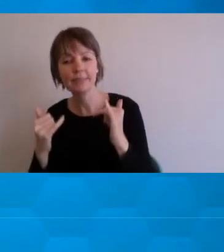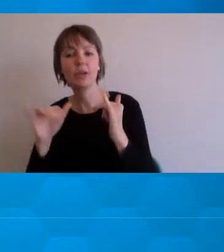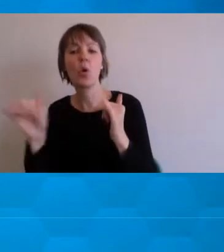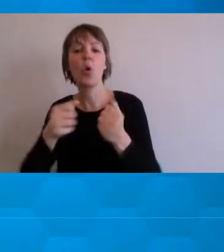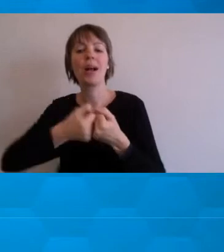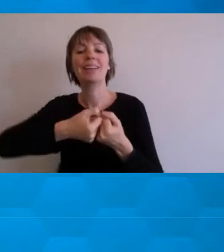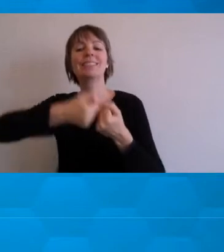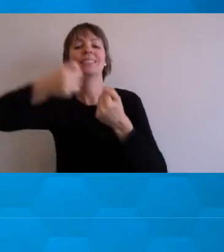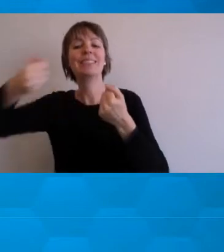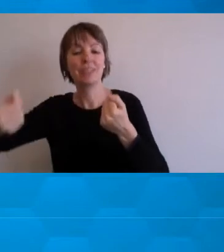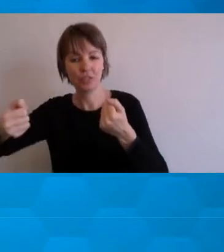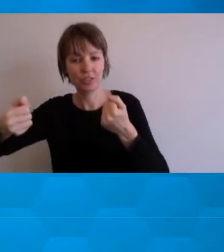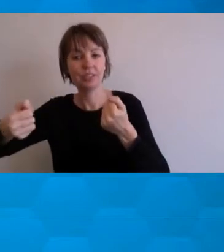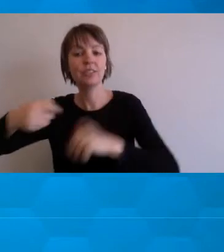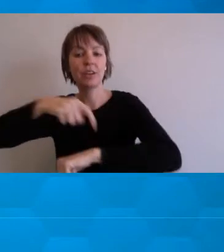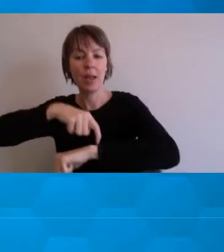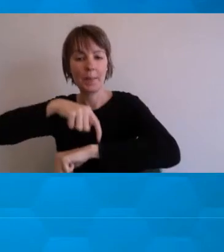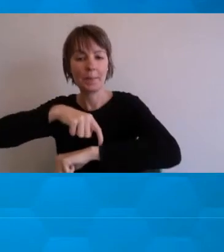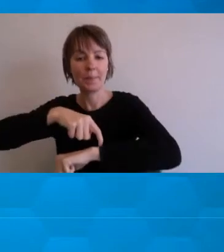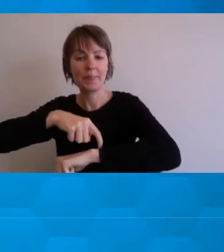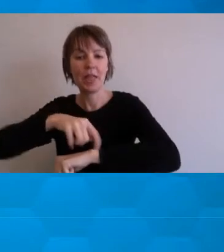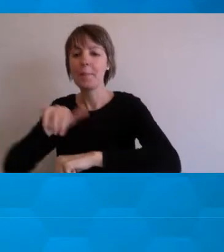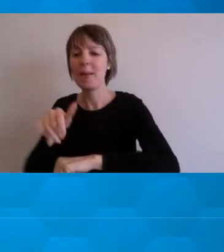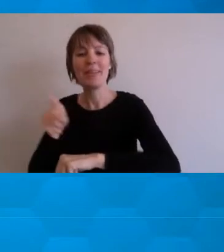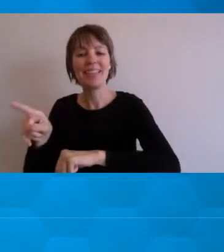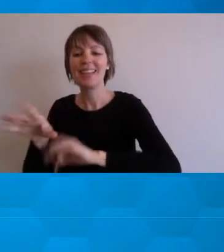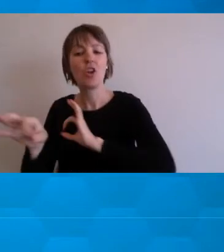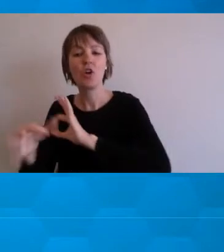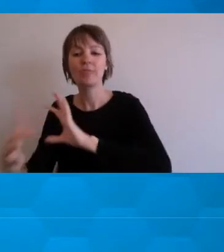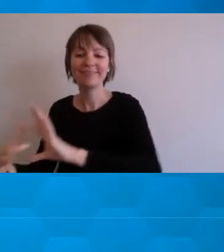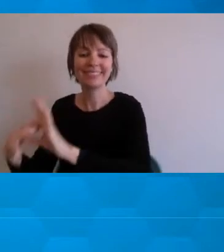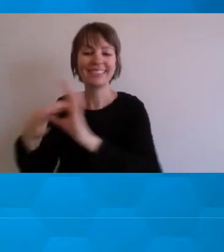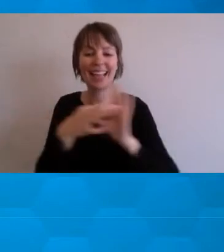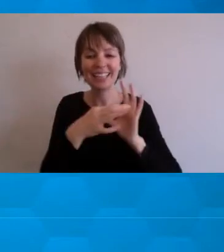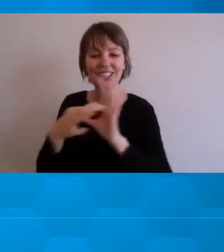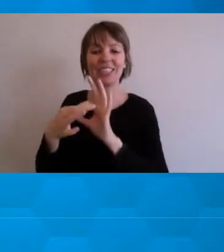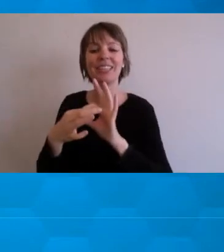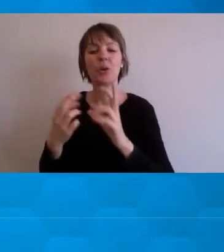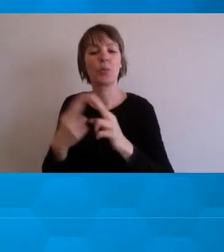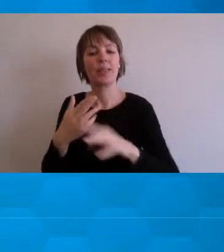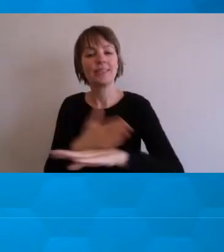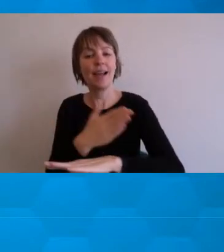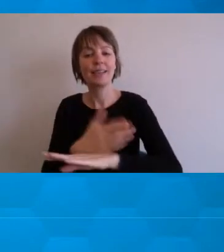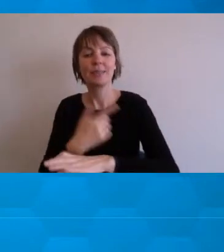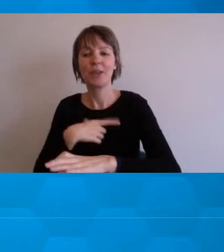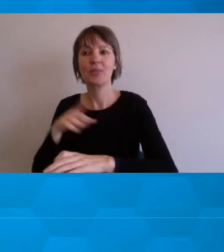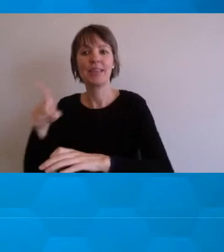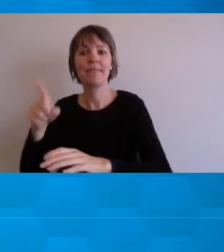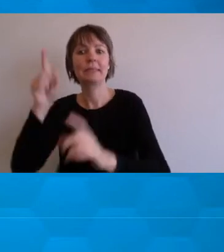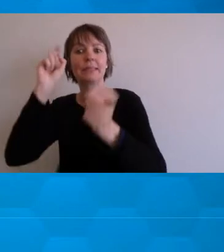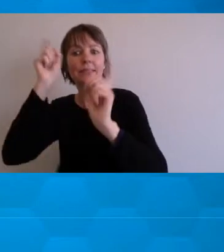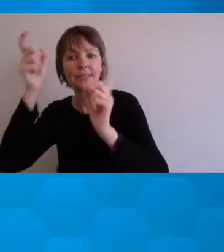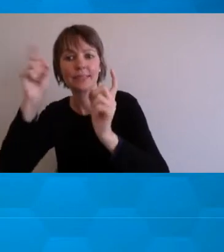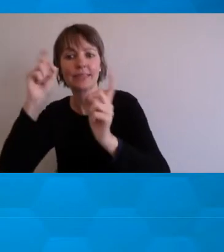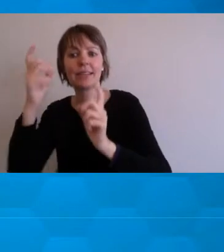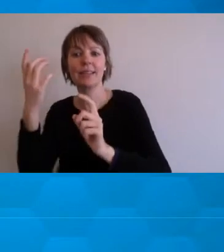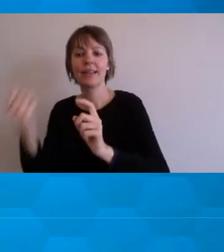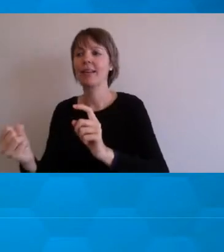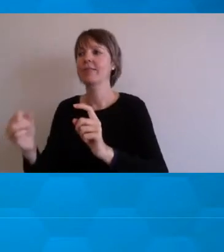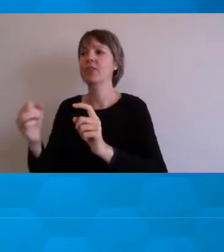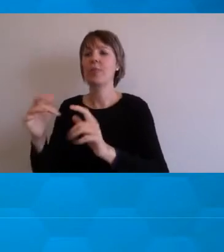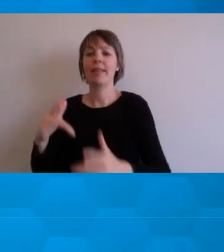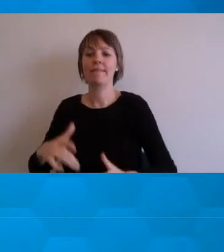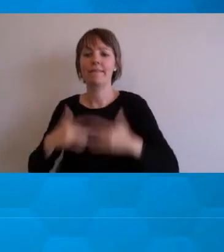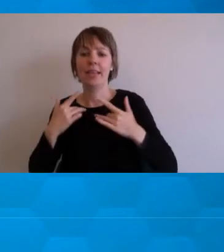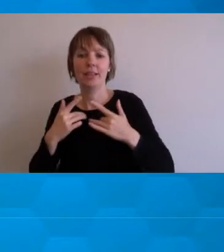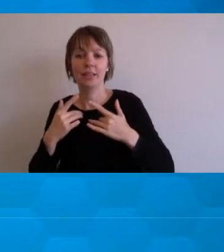or they're not they're just not really engaging with the tasks out of anxiety or fear or concern, perhaps feeling judged by others.